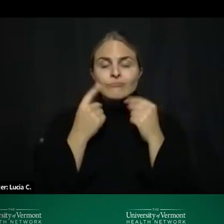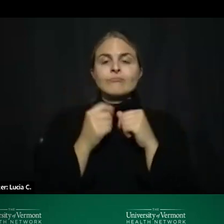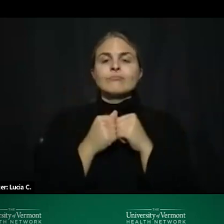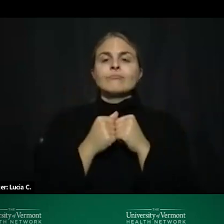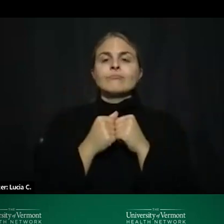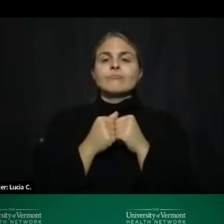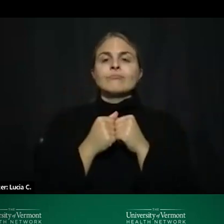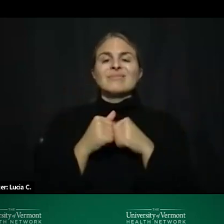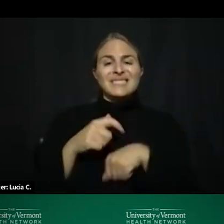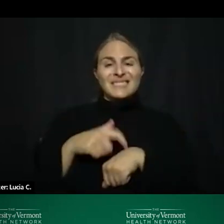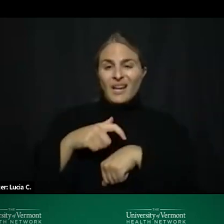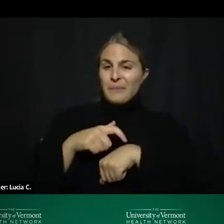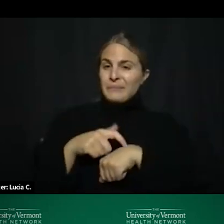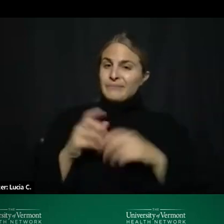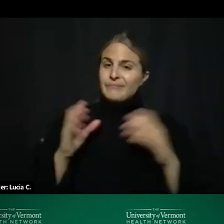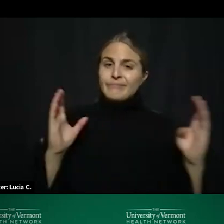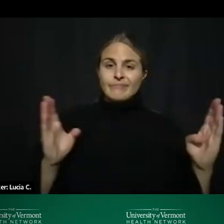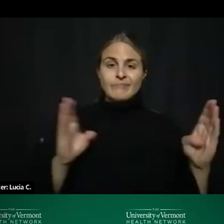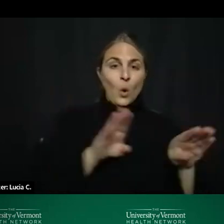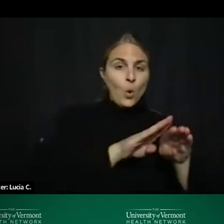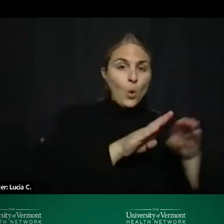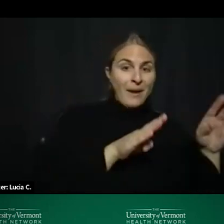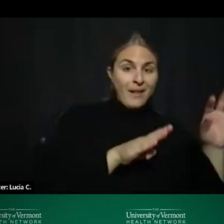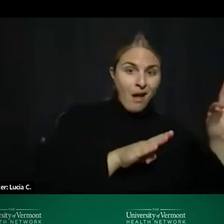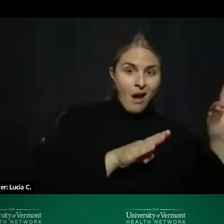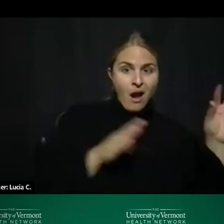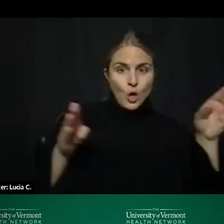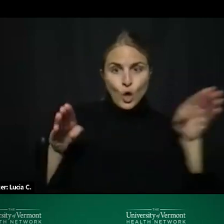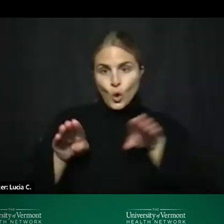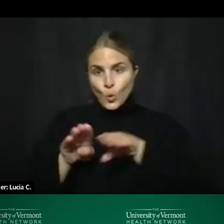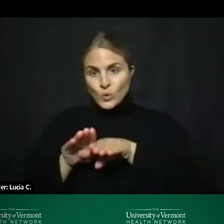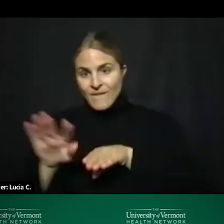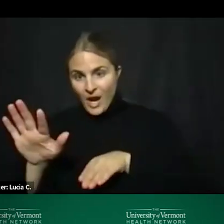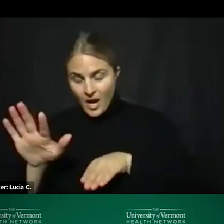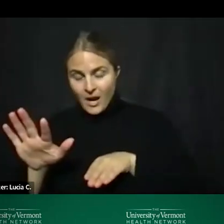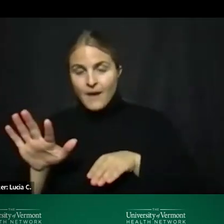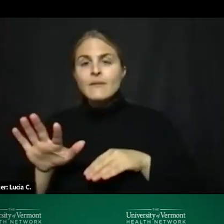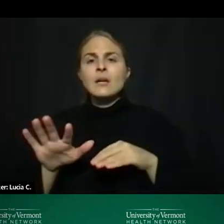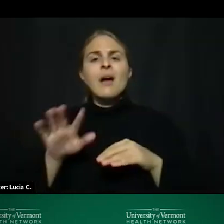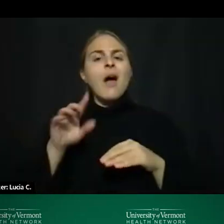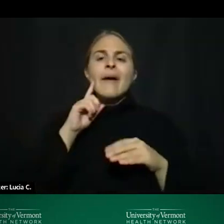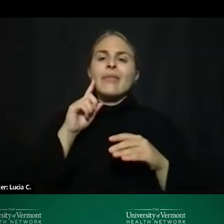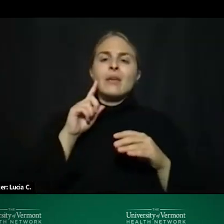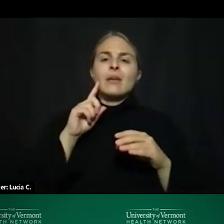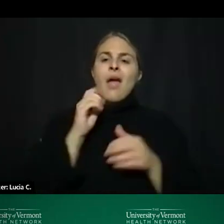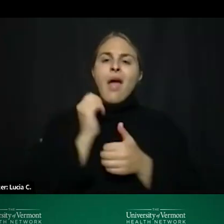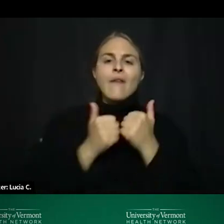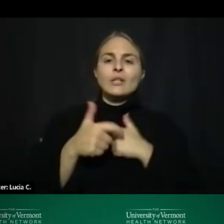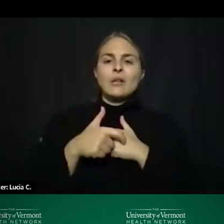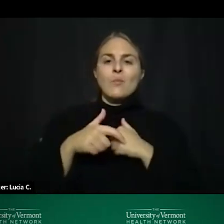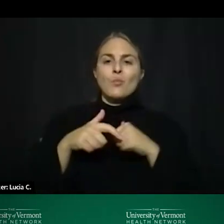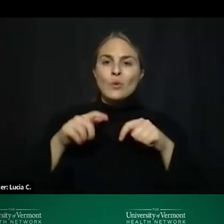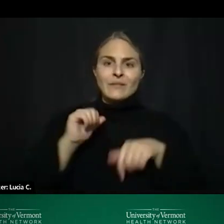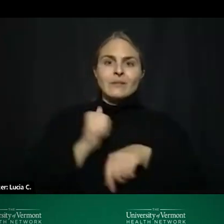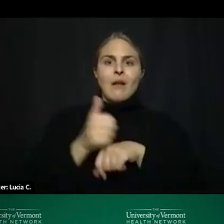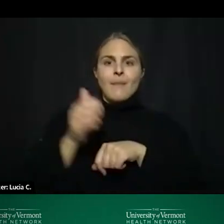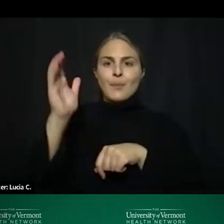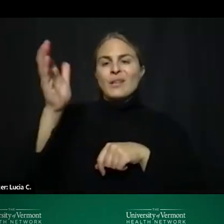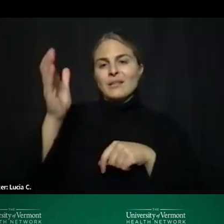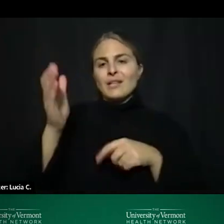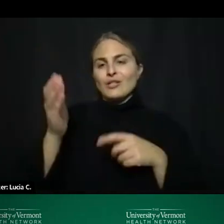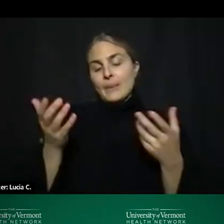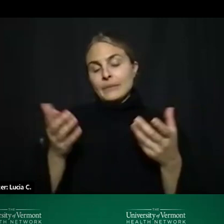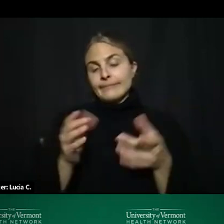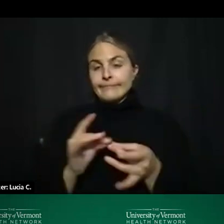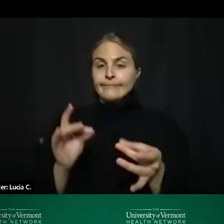a a time and you know open and close time on the schedule um i think every single time we've done this presentation which is many many